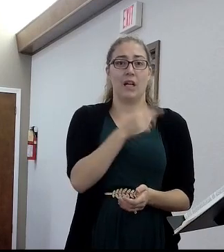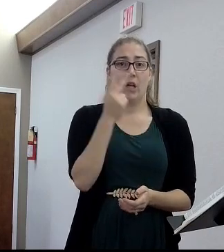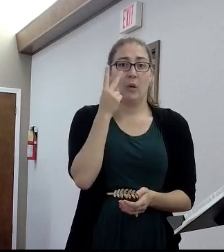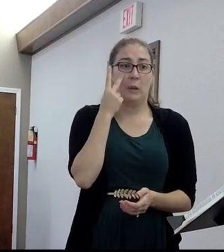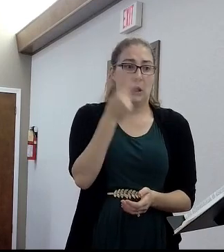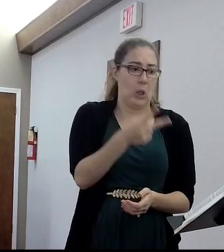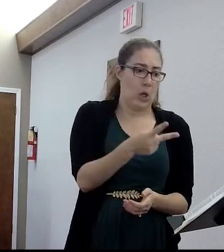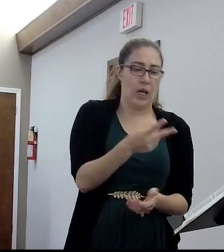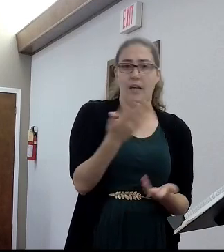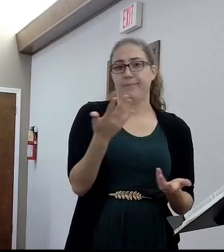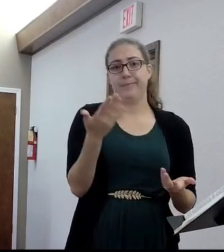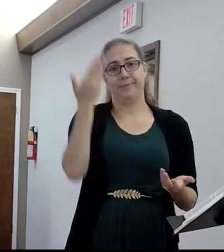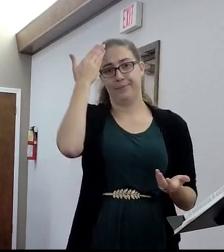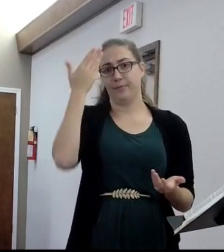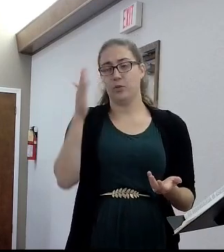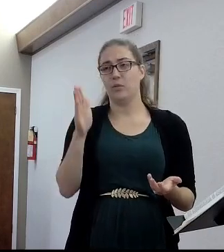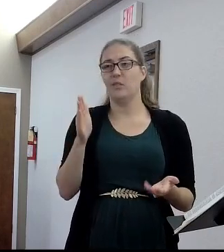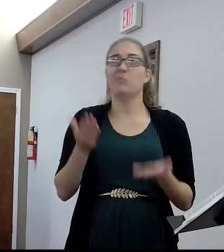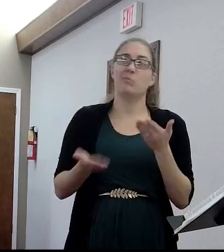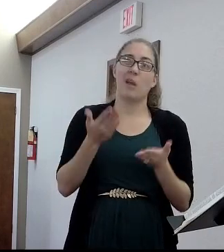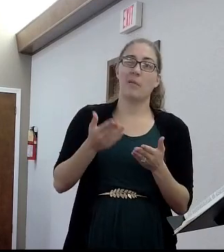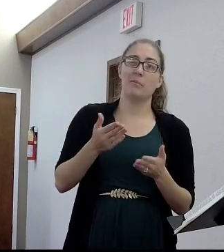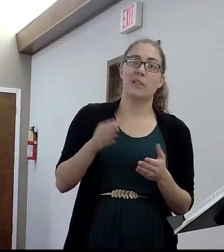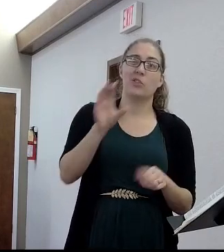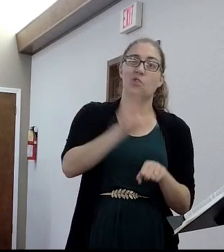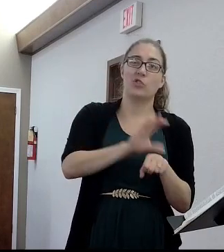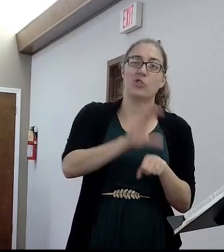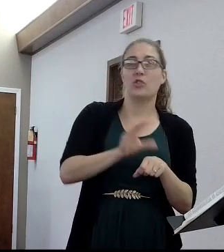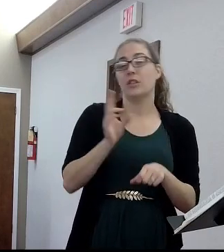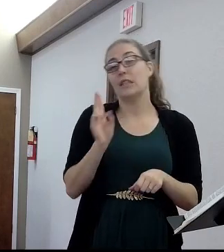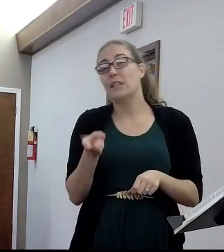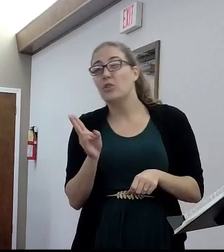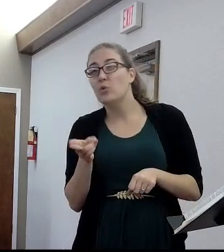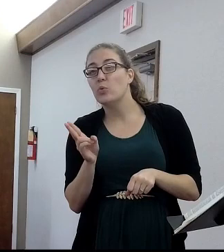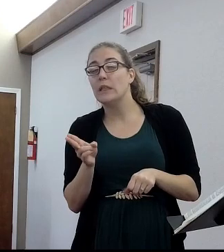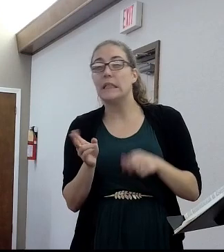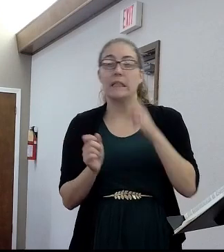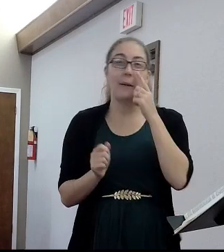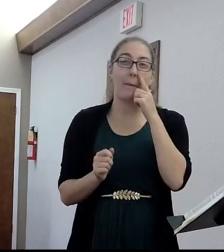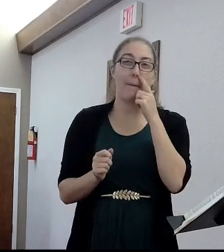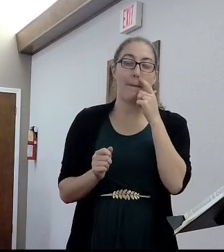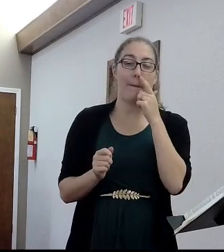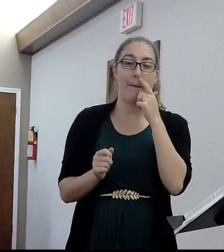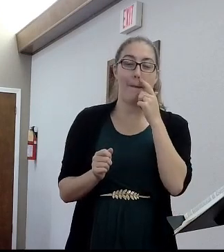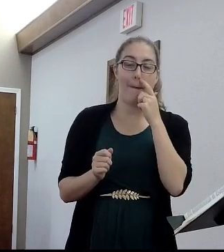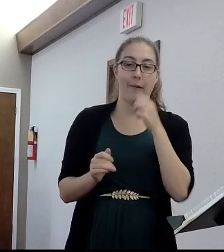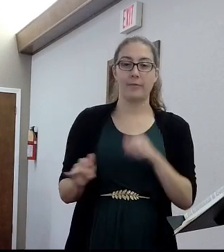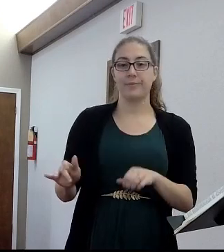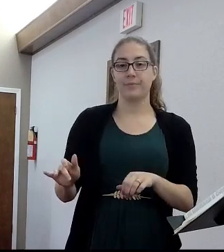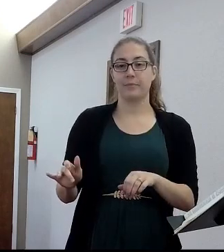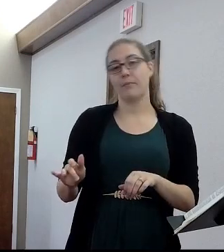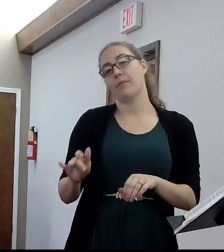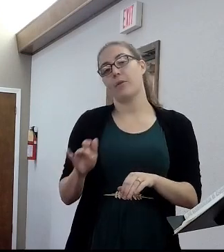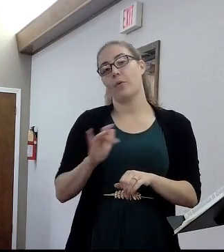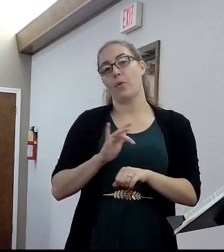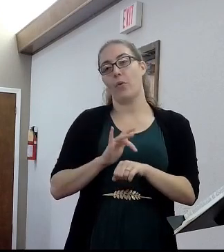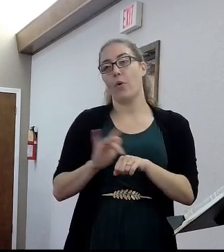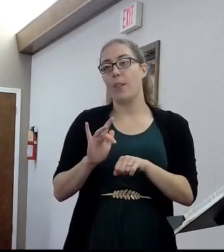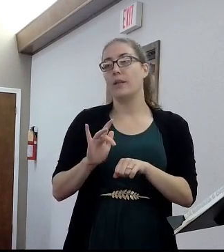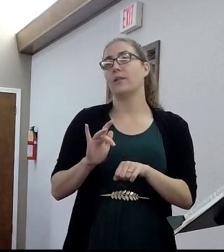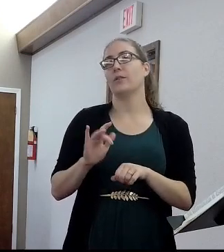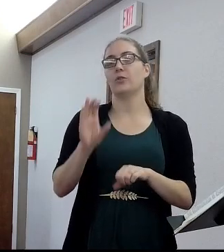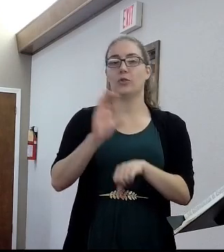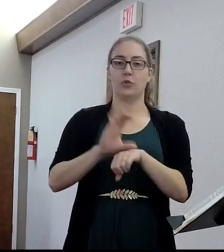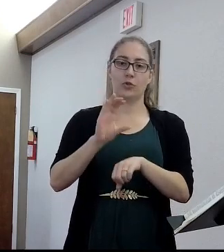Well, I mean, church history and you can look at some of the early church fathers. There